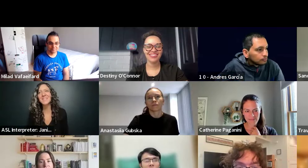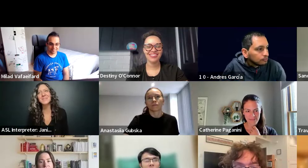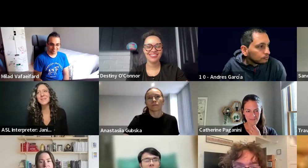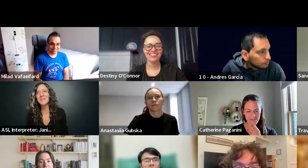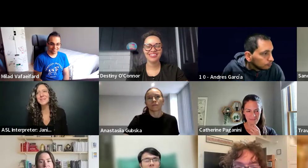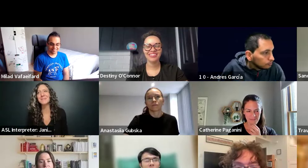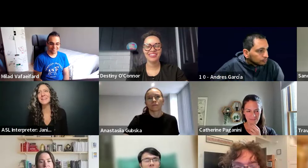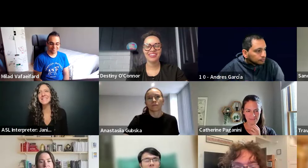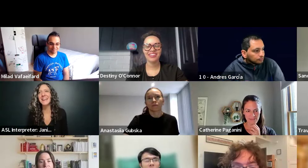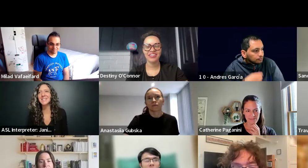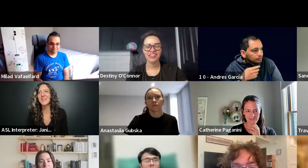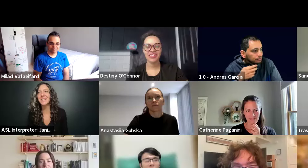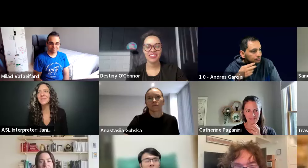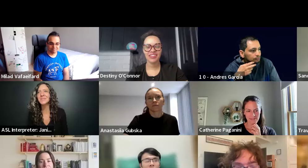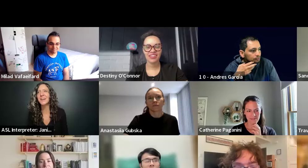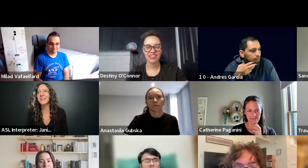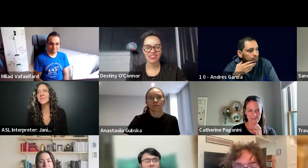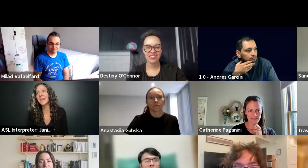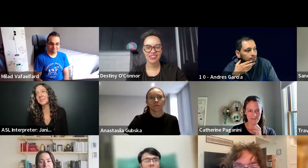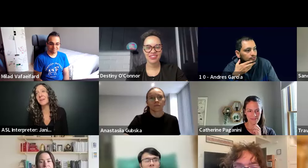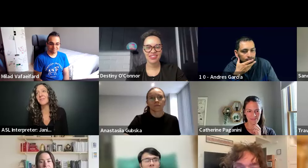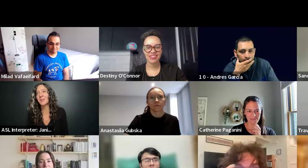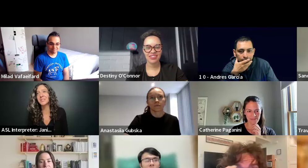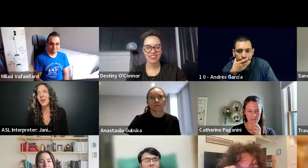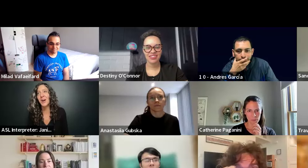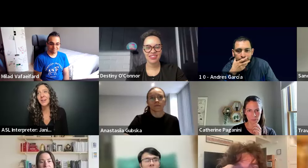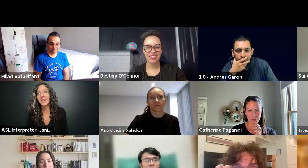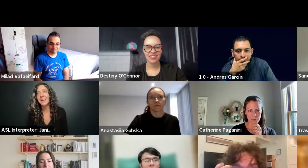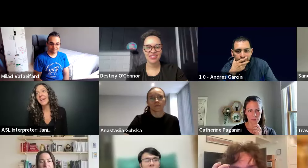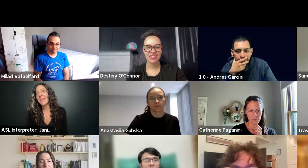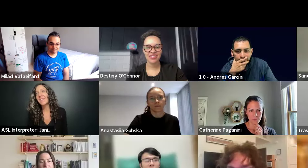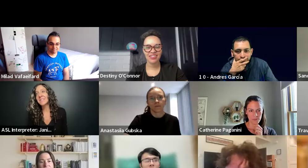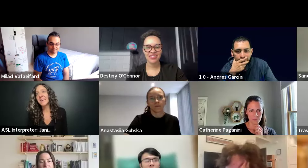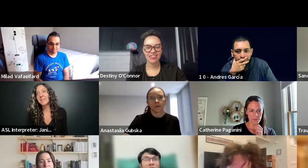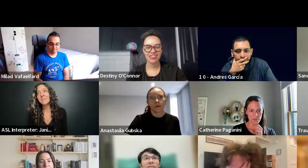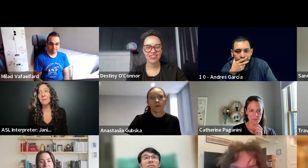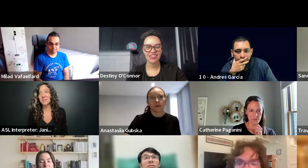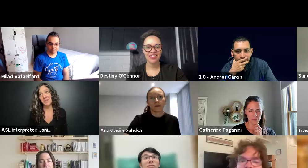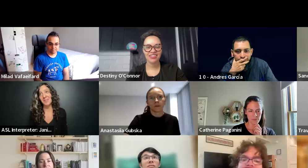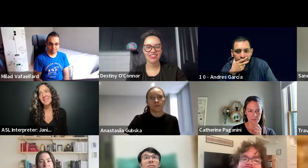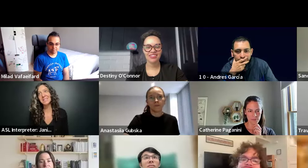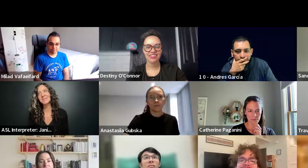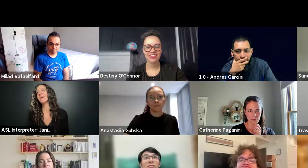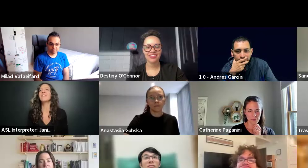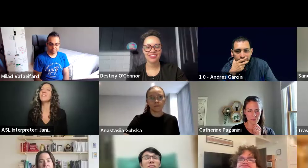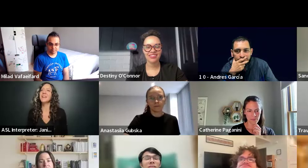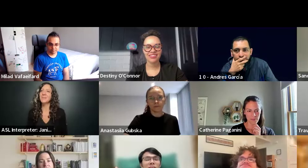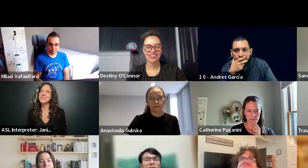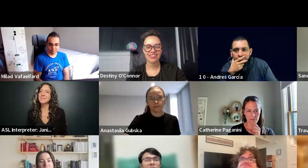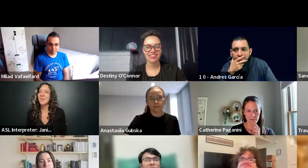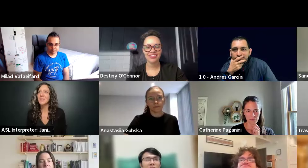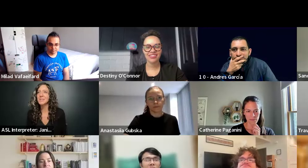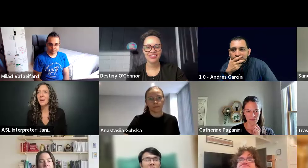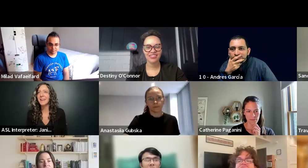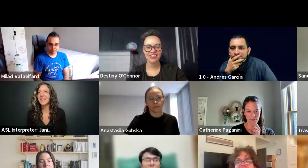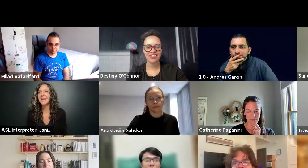Yeah, it was a really cool experience. I enjoyed it. It was fun. It was actually my first talk that I've ever done. I was nervous, but I feel like